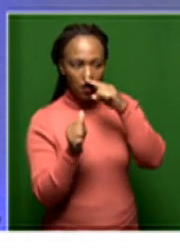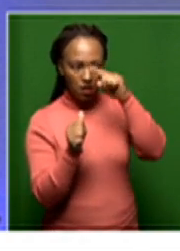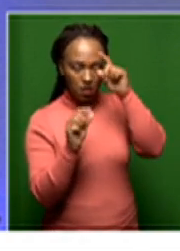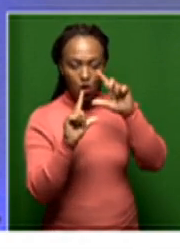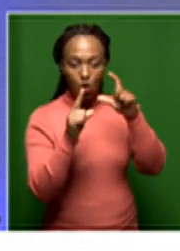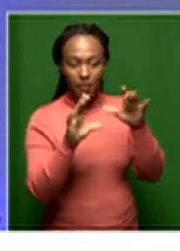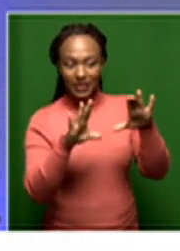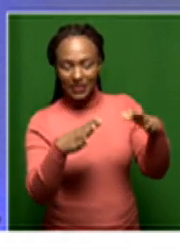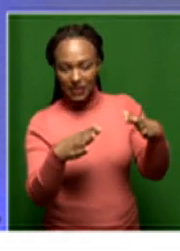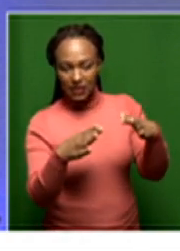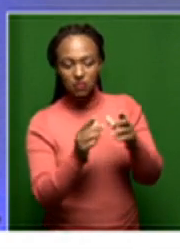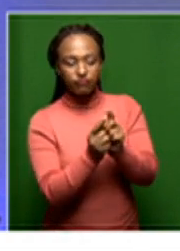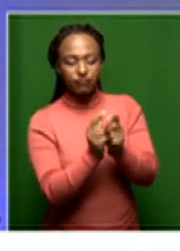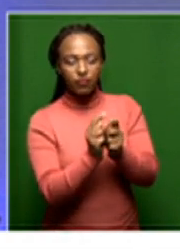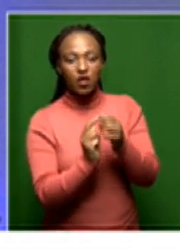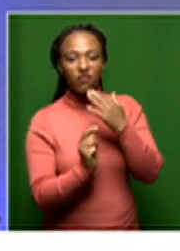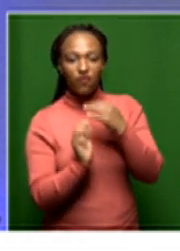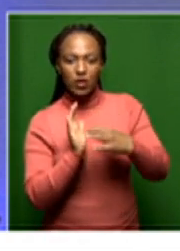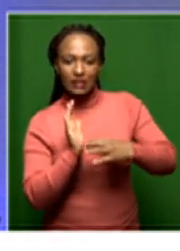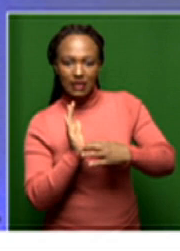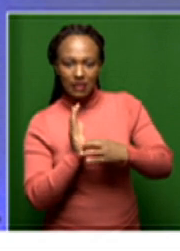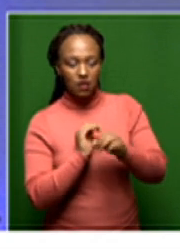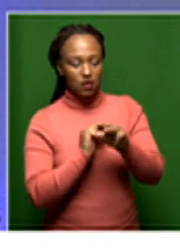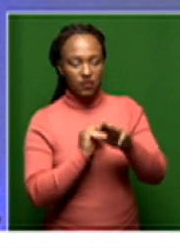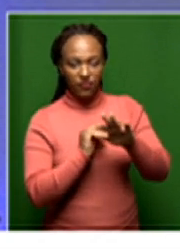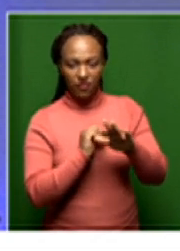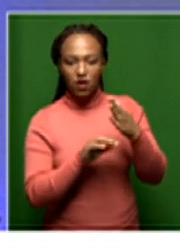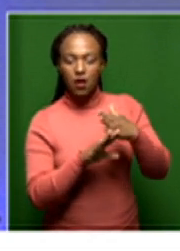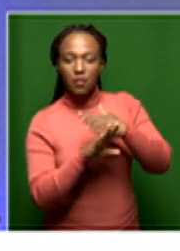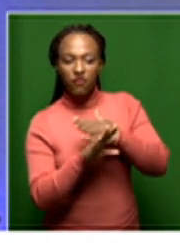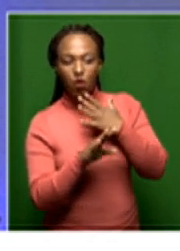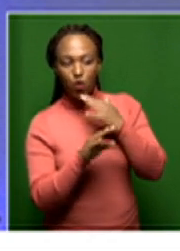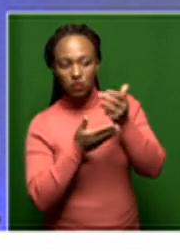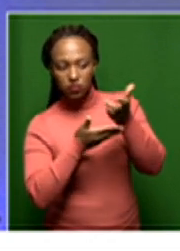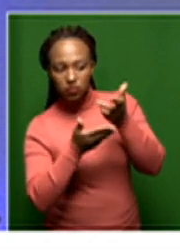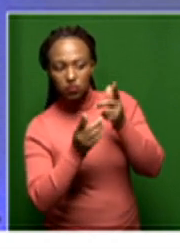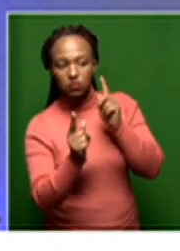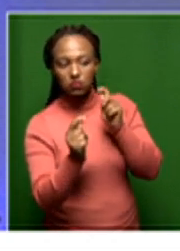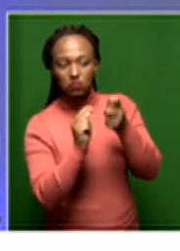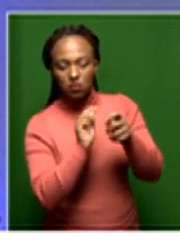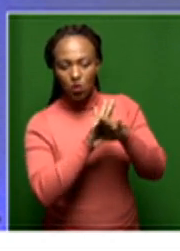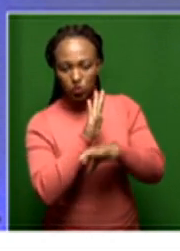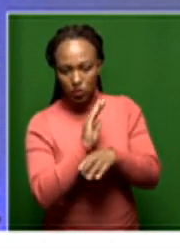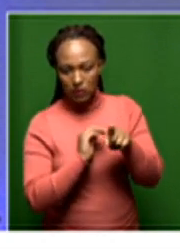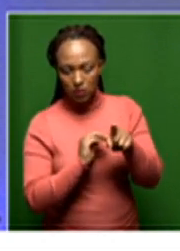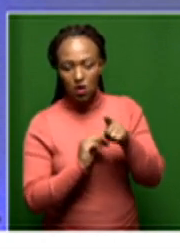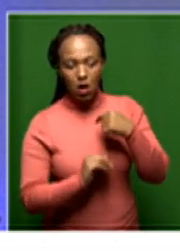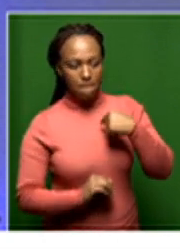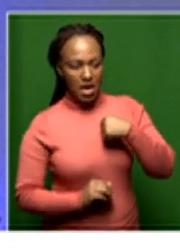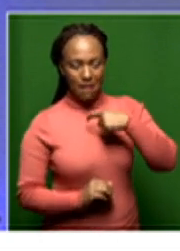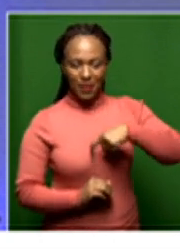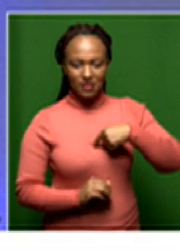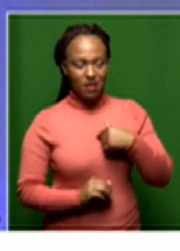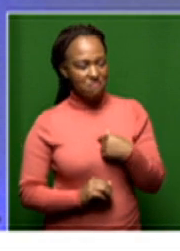25 of the Constitution, is engaged in the process to change the Constitution, which I personally disagree